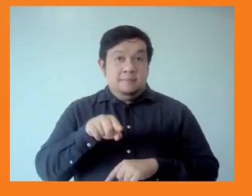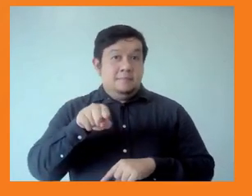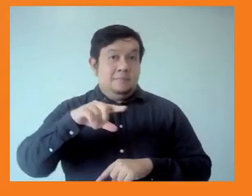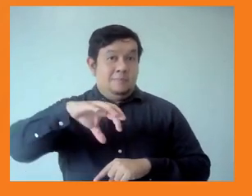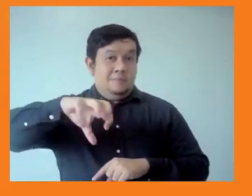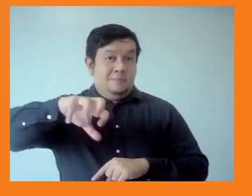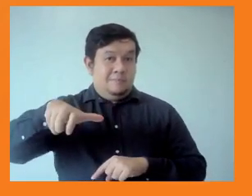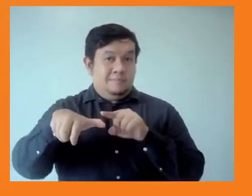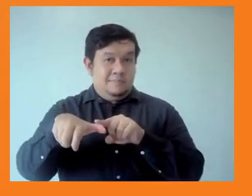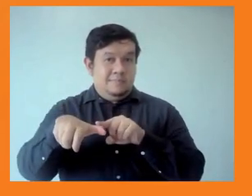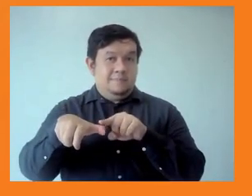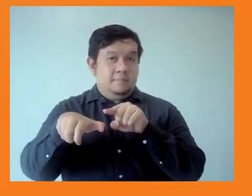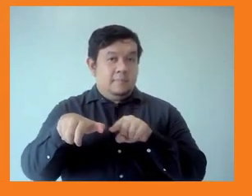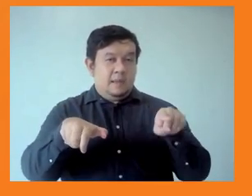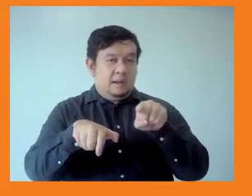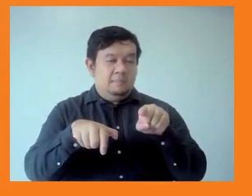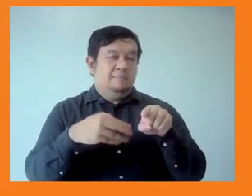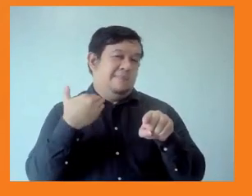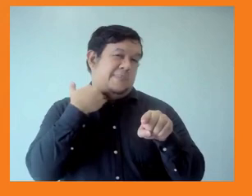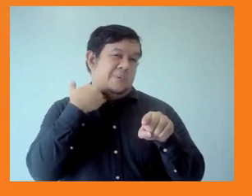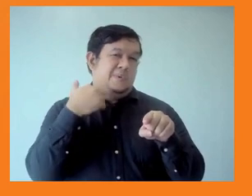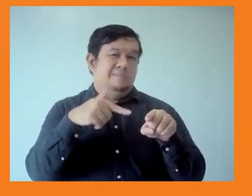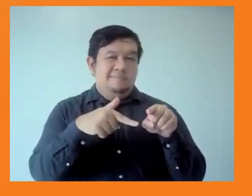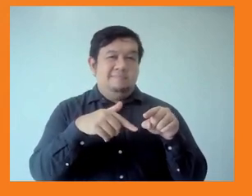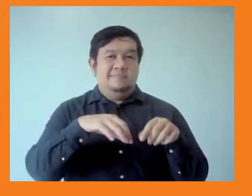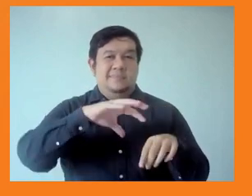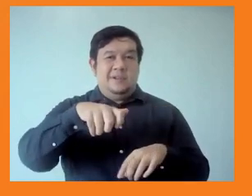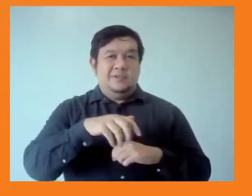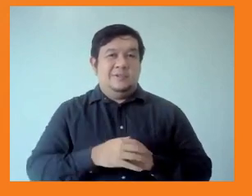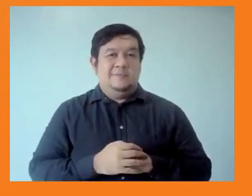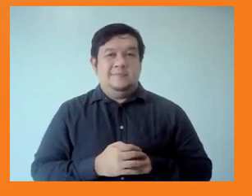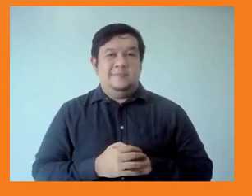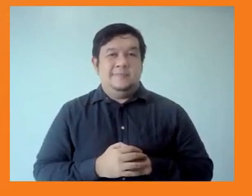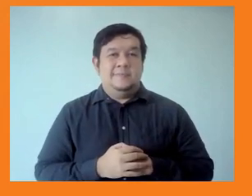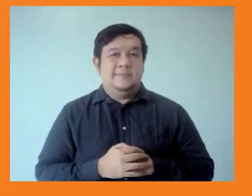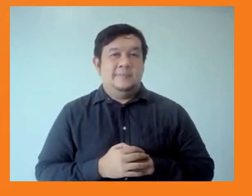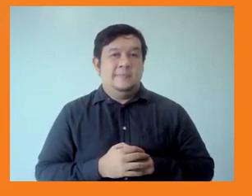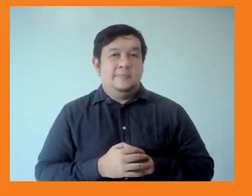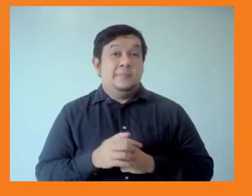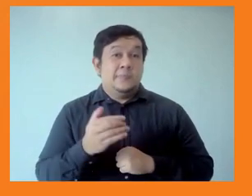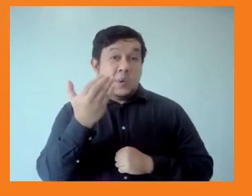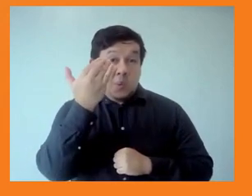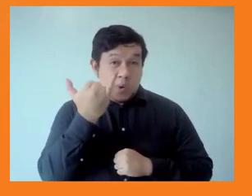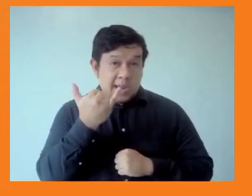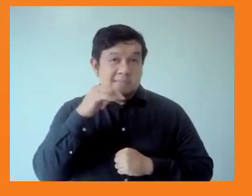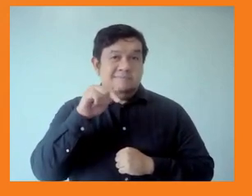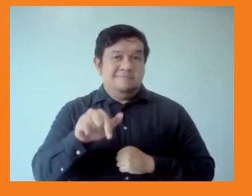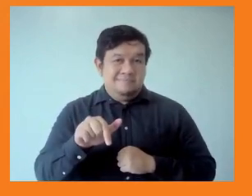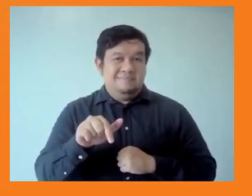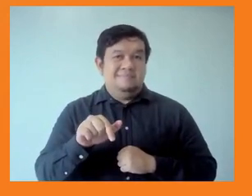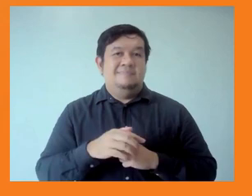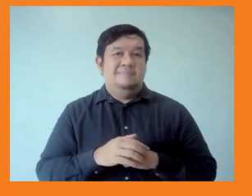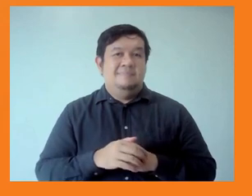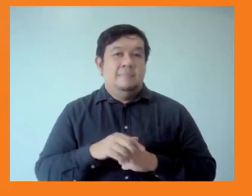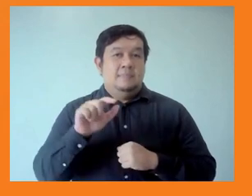low income taxes, which are the fundamental way that countries can redistribute through tax policy, or they exhibit tax